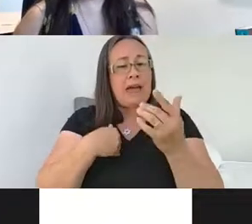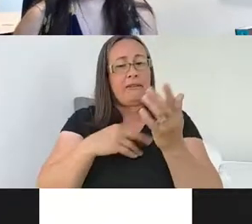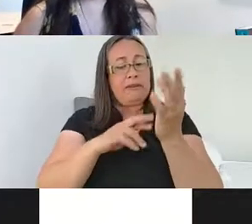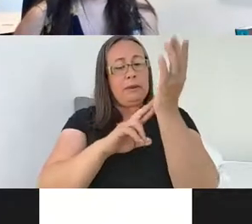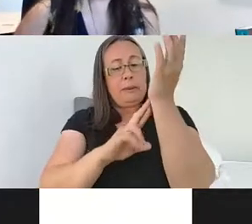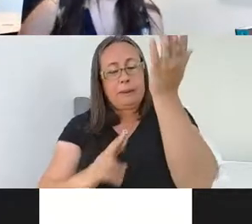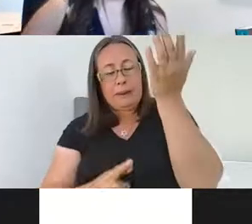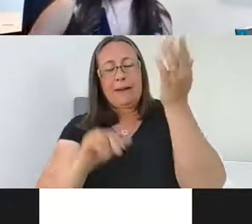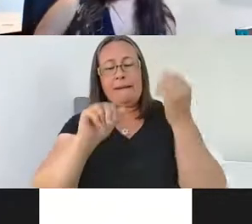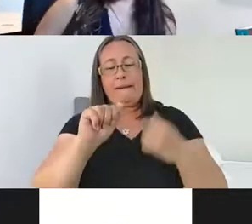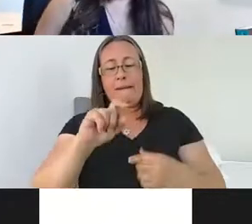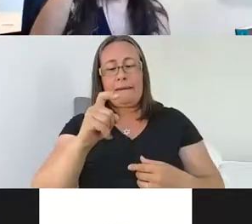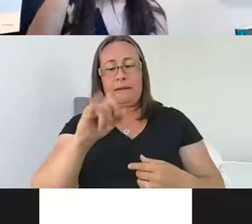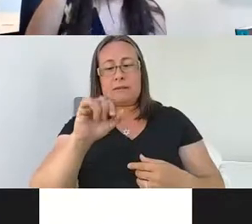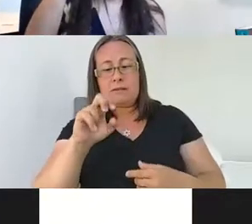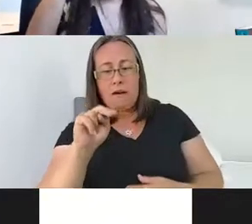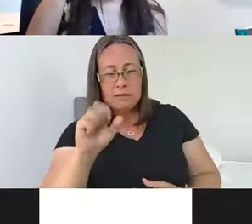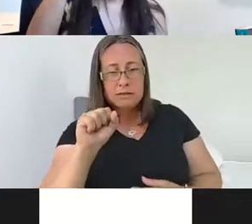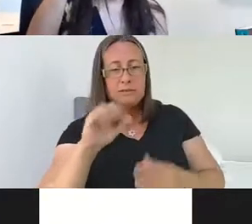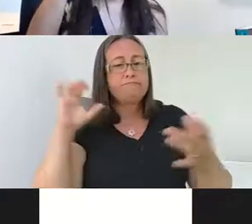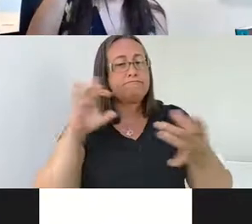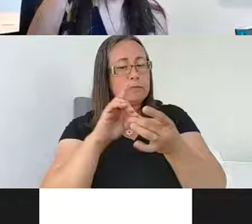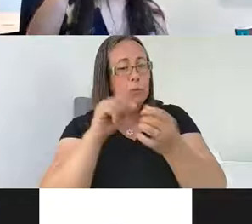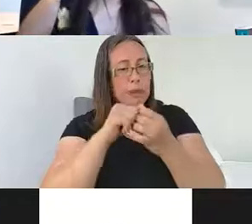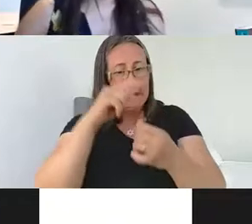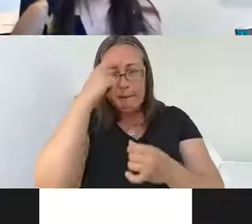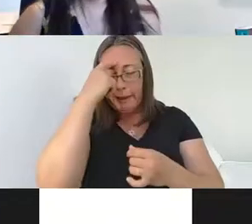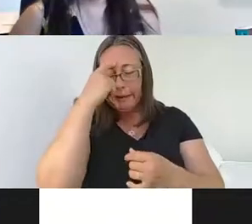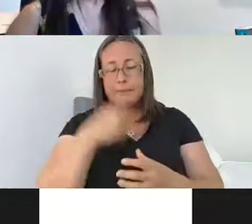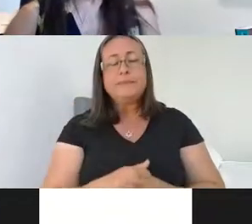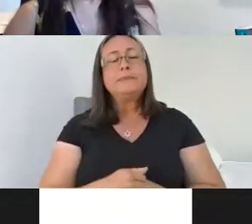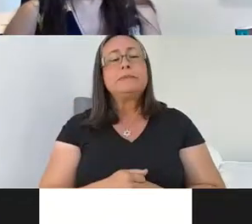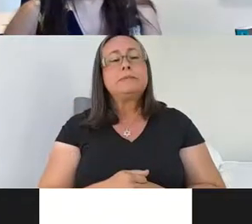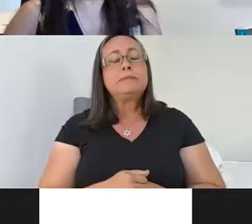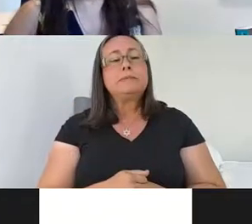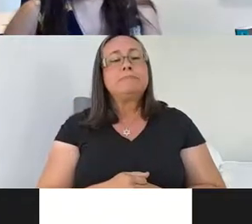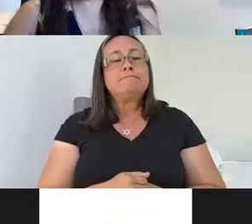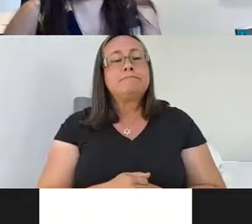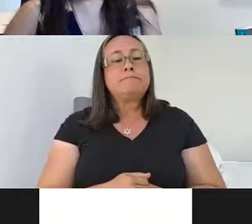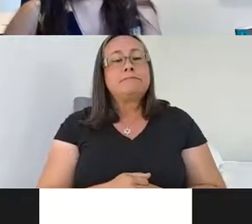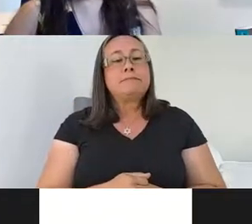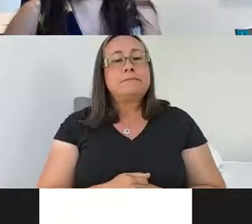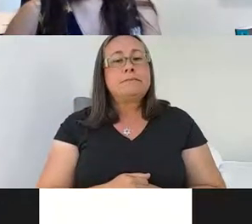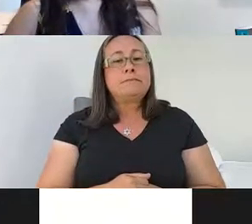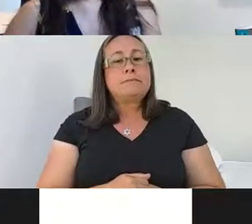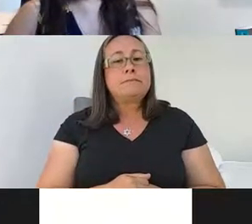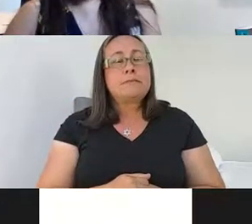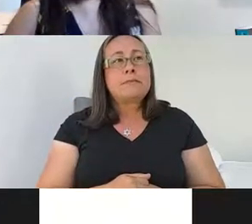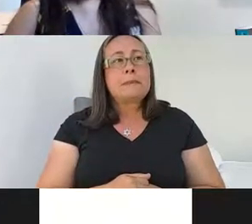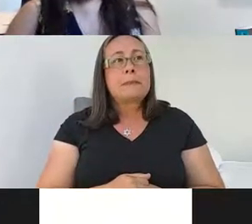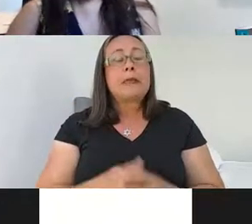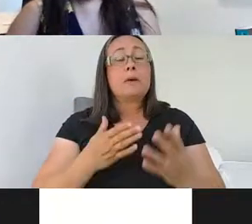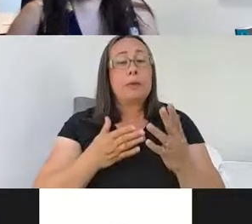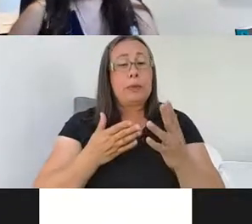parts of the brain. But I started, and so throughout the